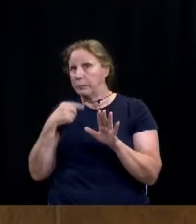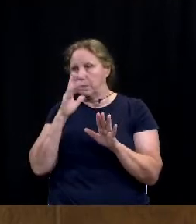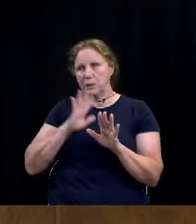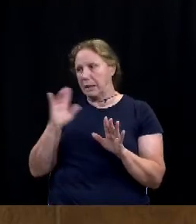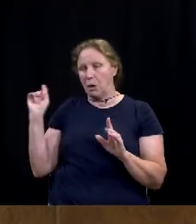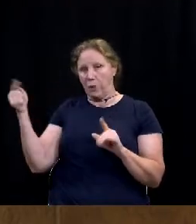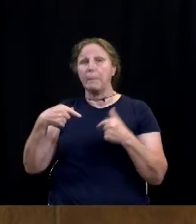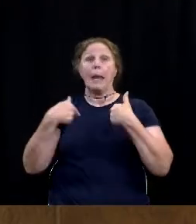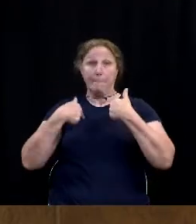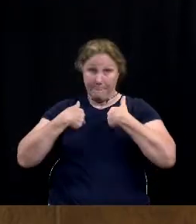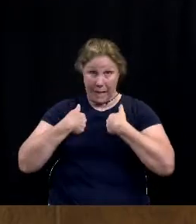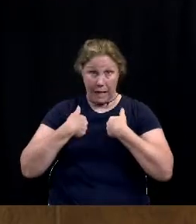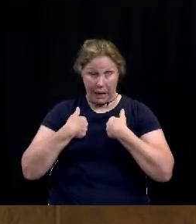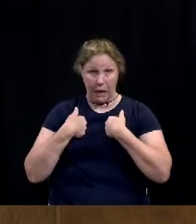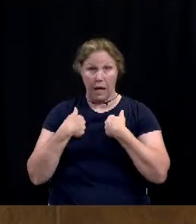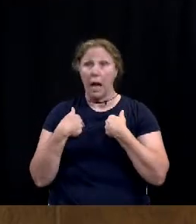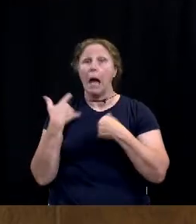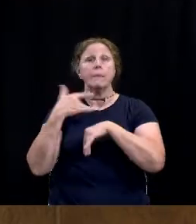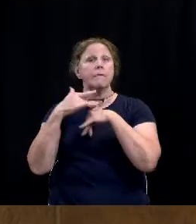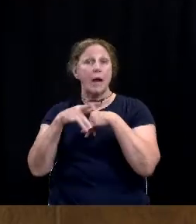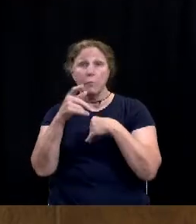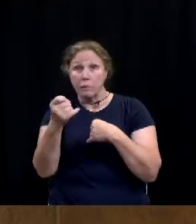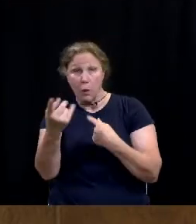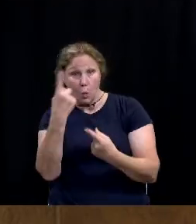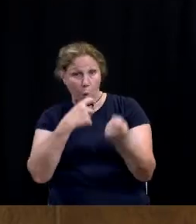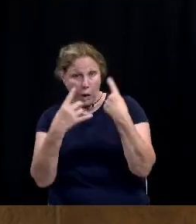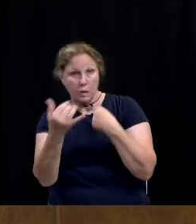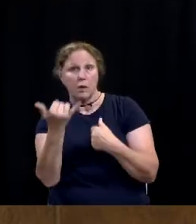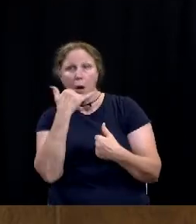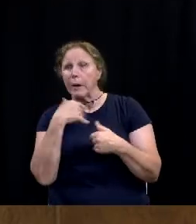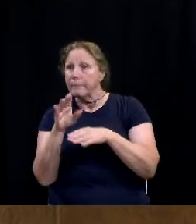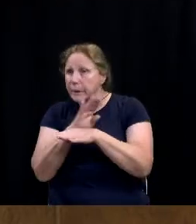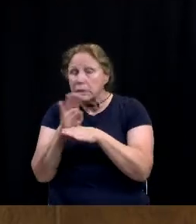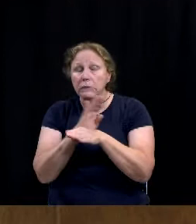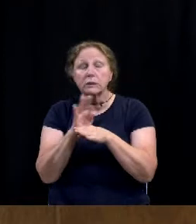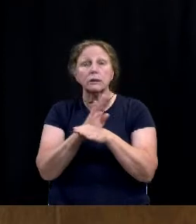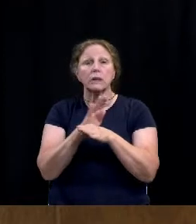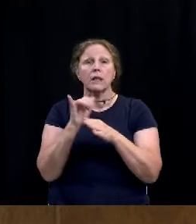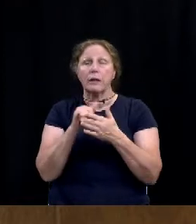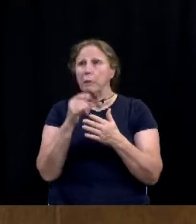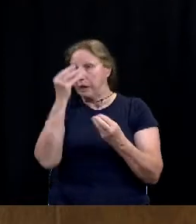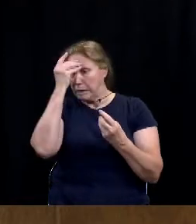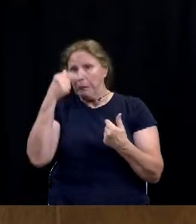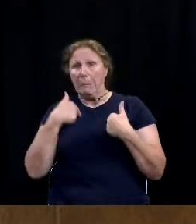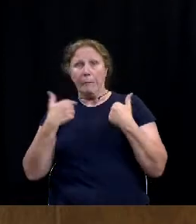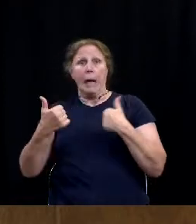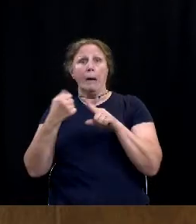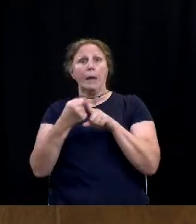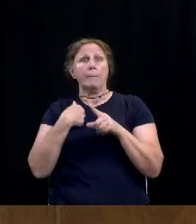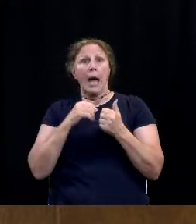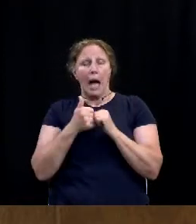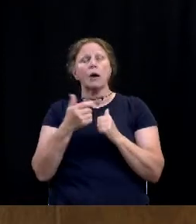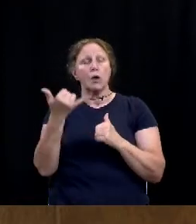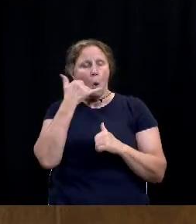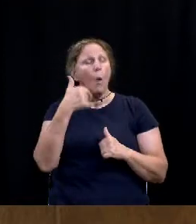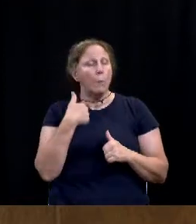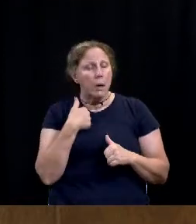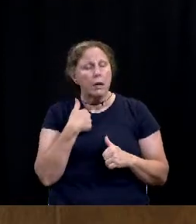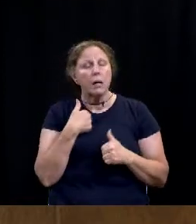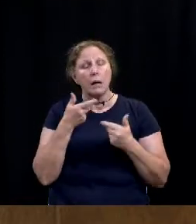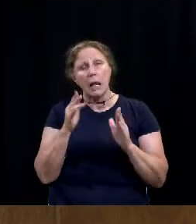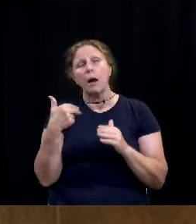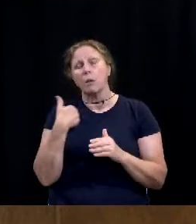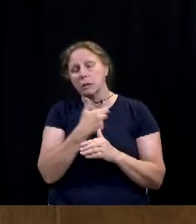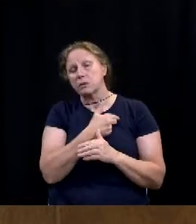I have made myself available for questions for any businesses that are in the area. But I hope you would allow us